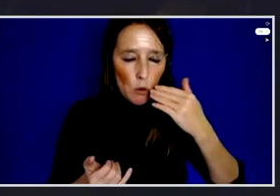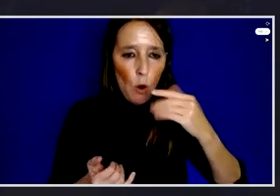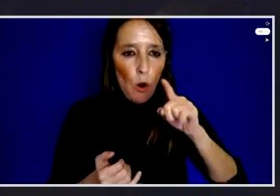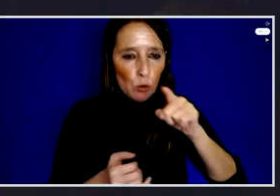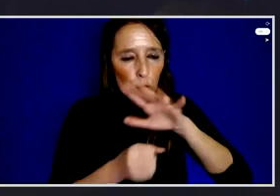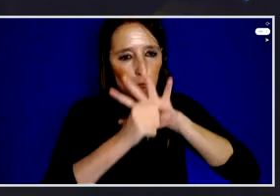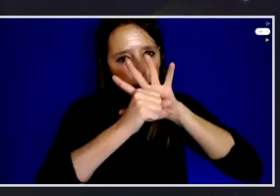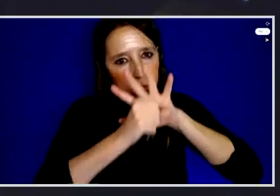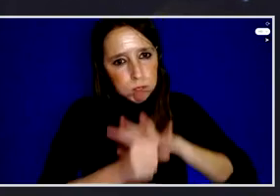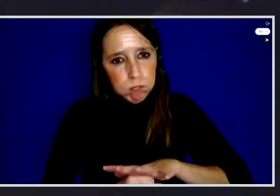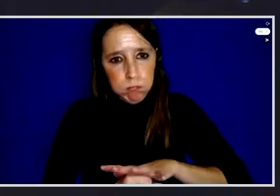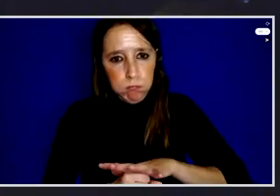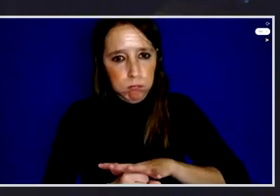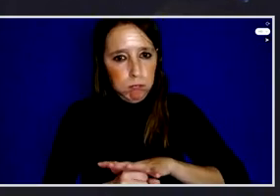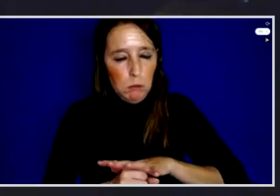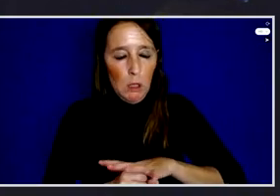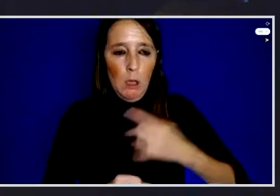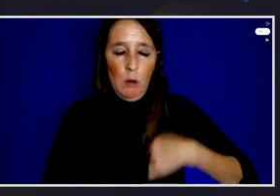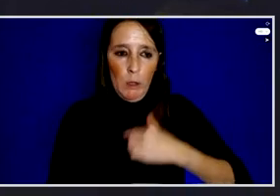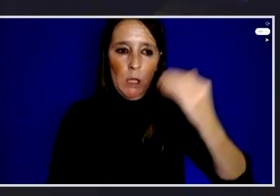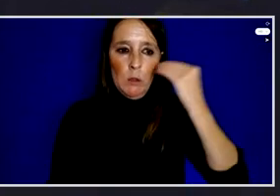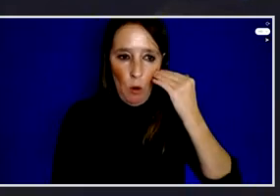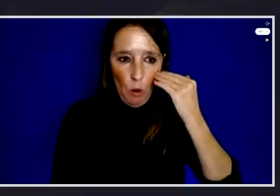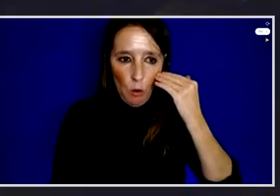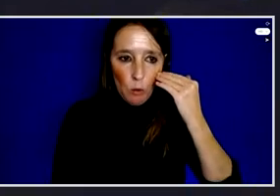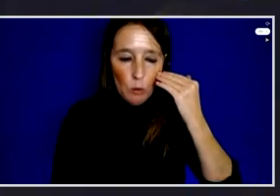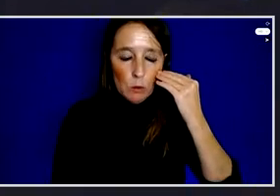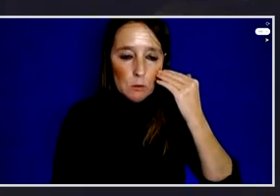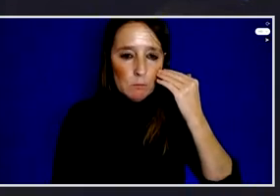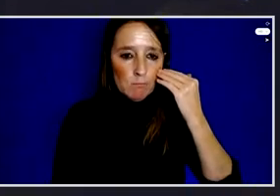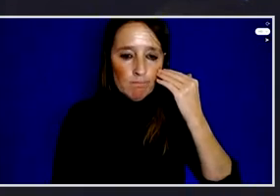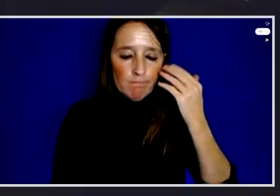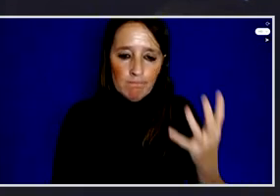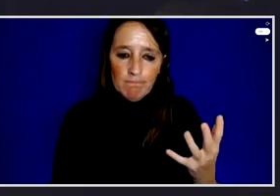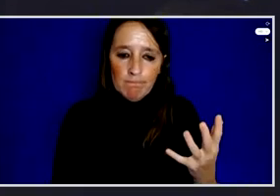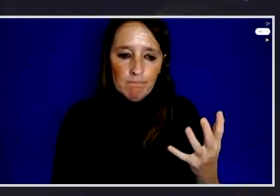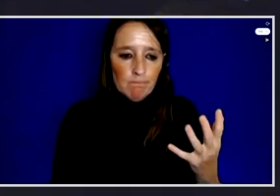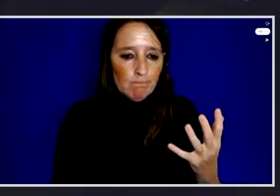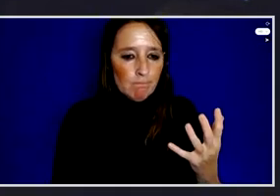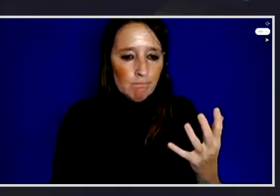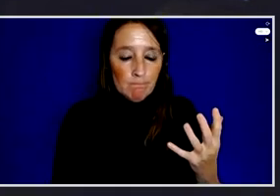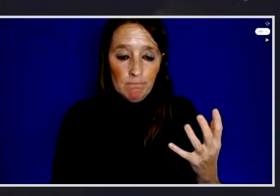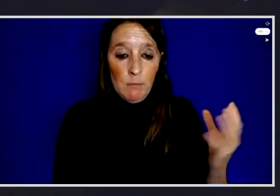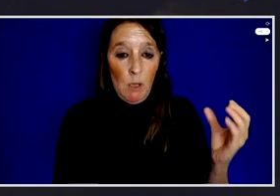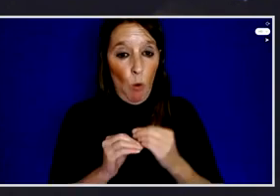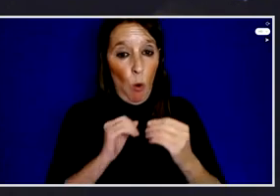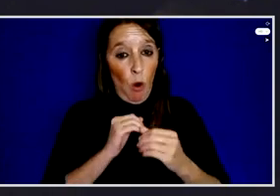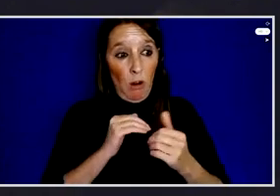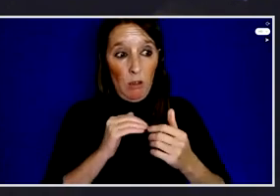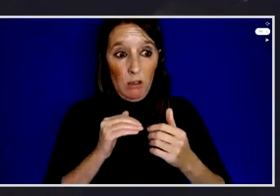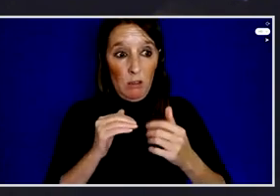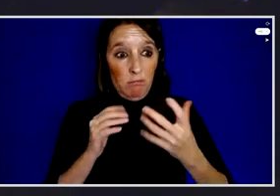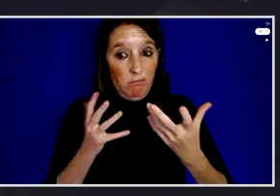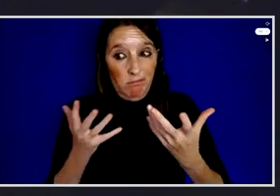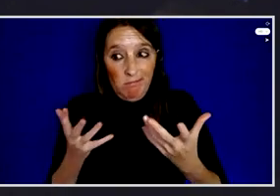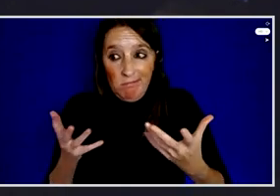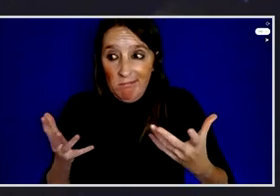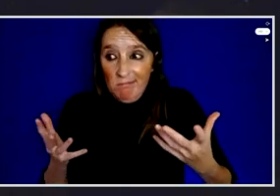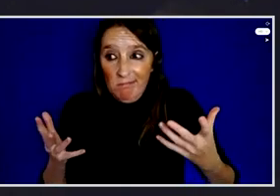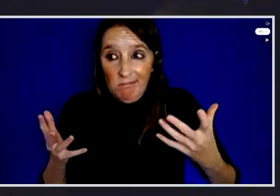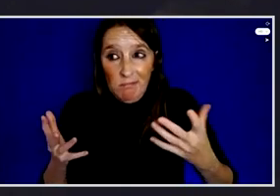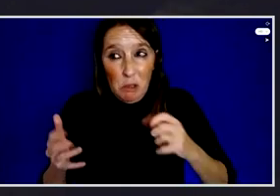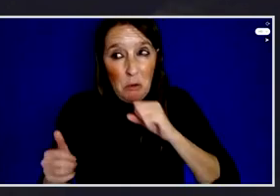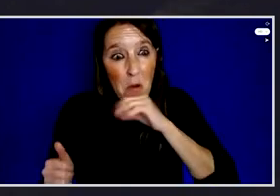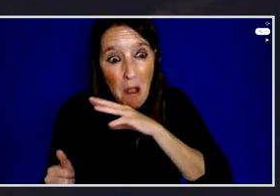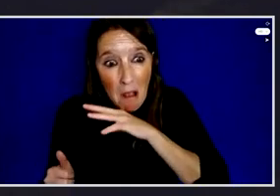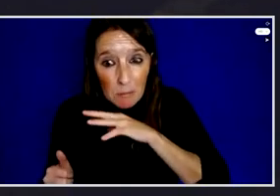under and we know that the higher the stakes get, the more people will resort